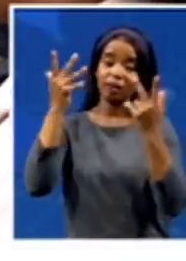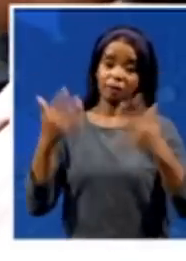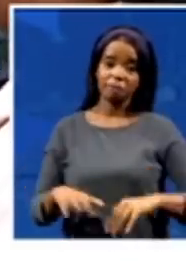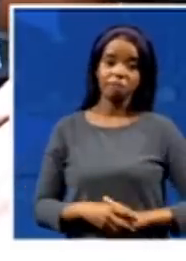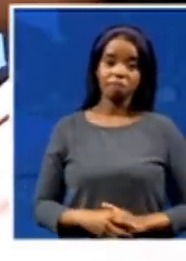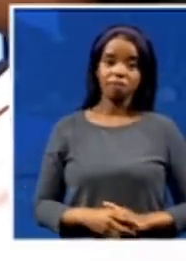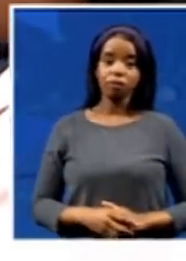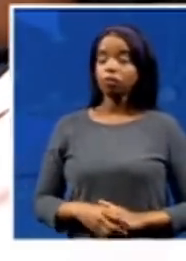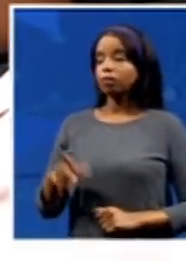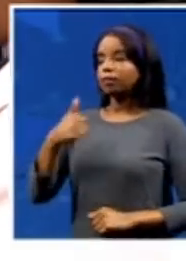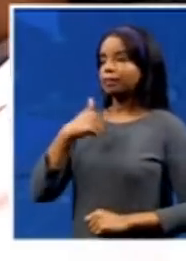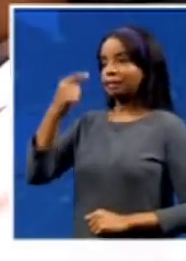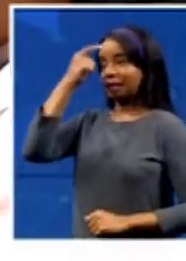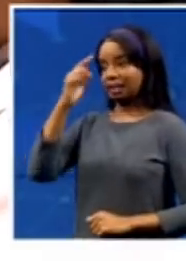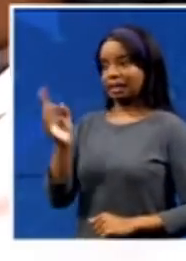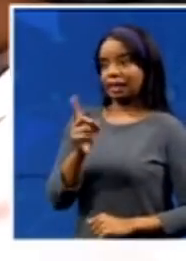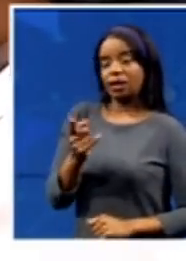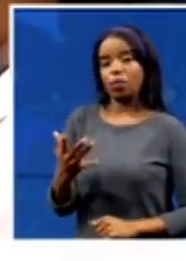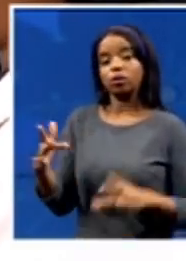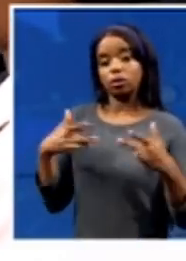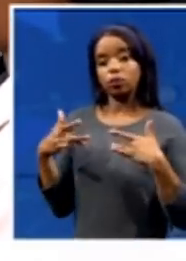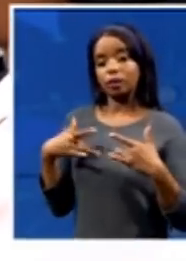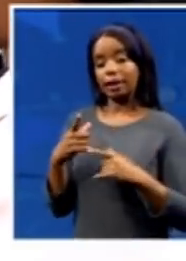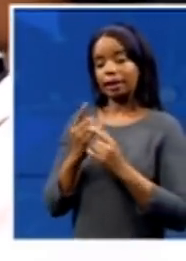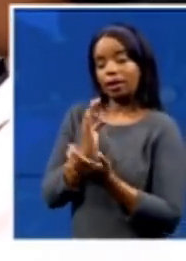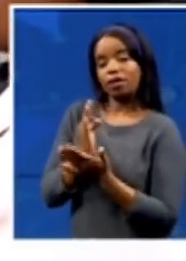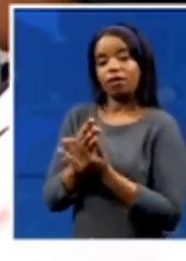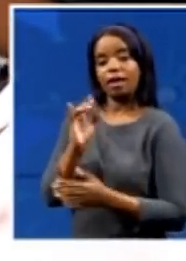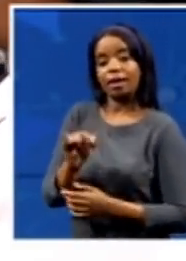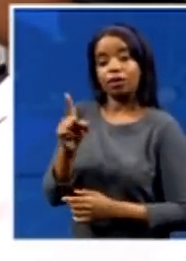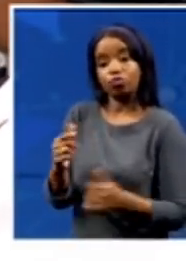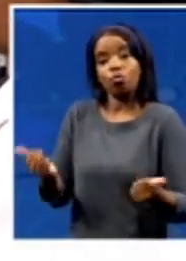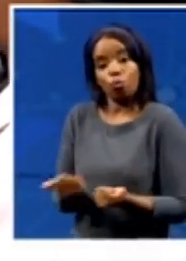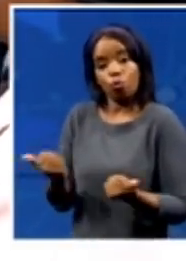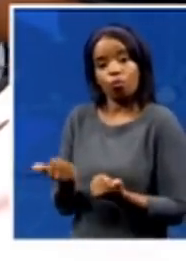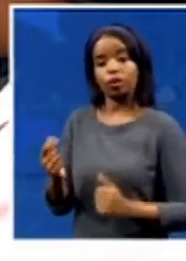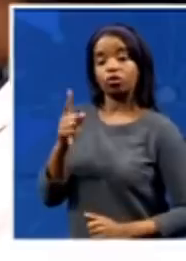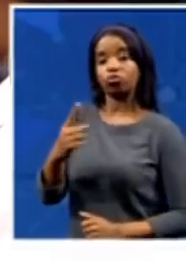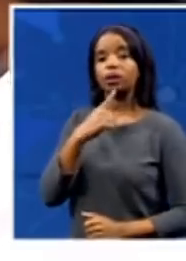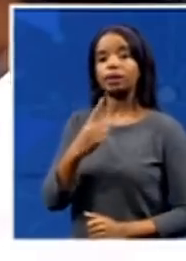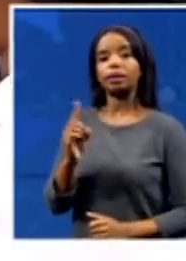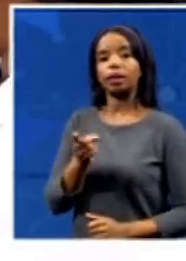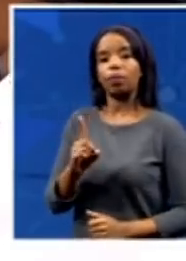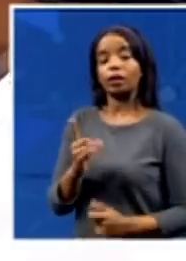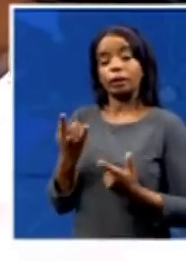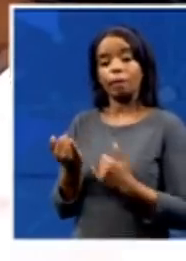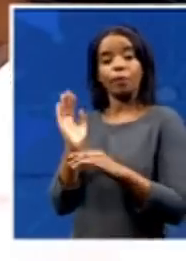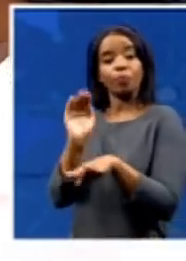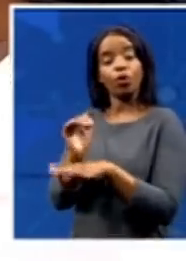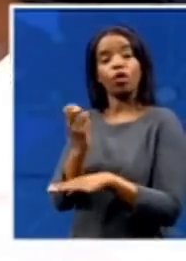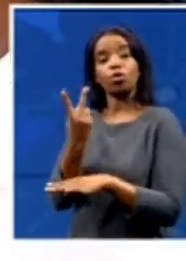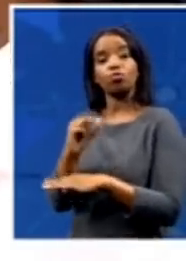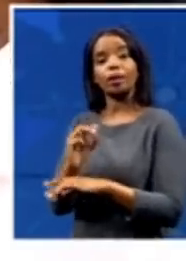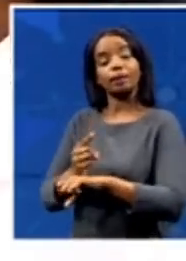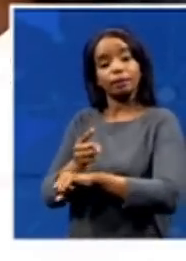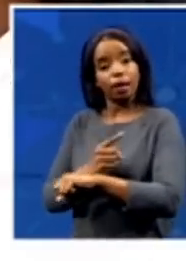that already areas are still without lights now for over 20 hours, water cuts as well. And